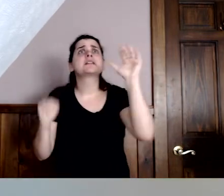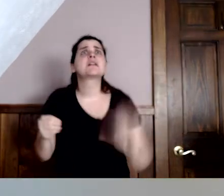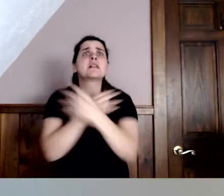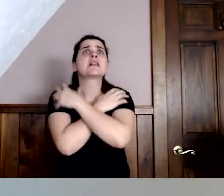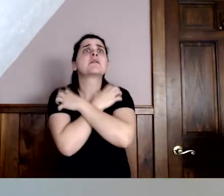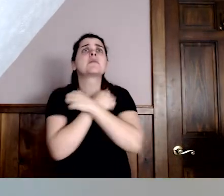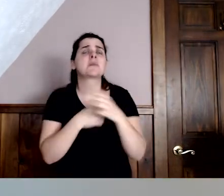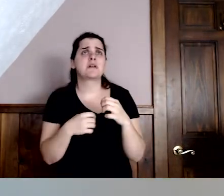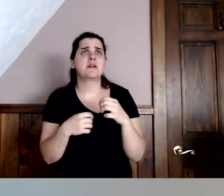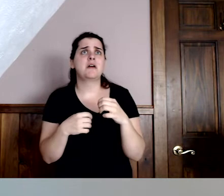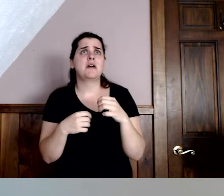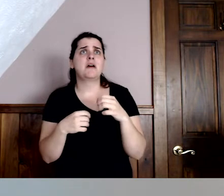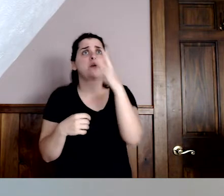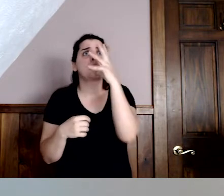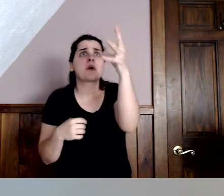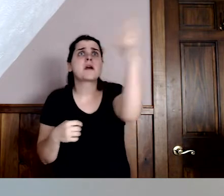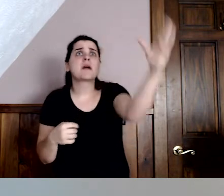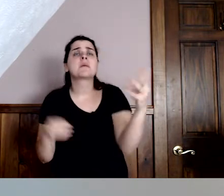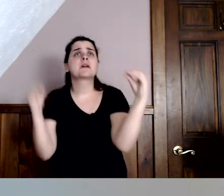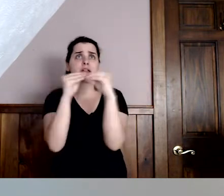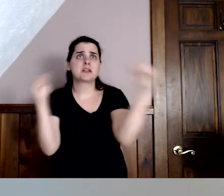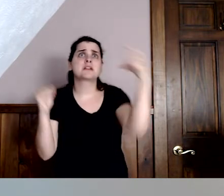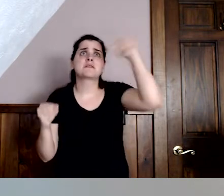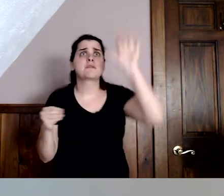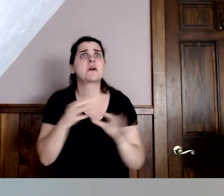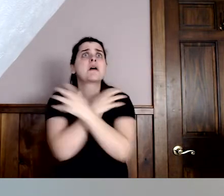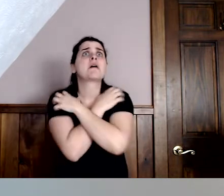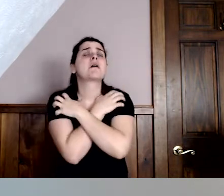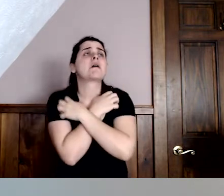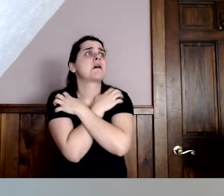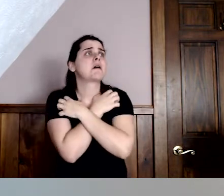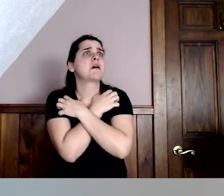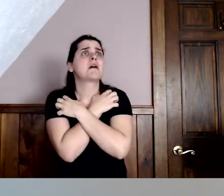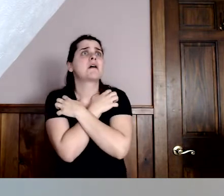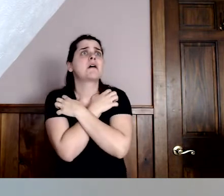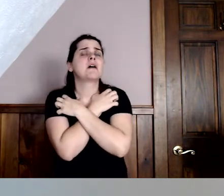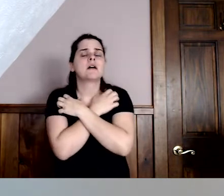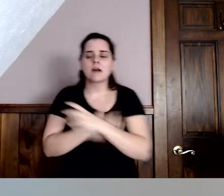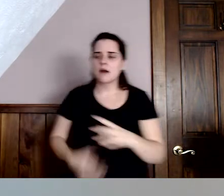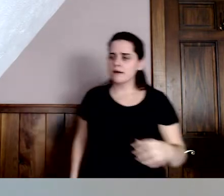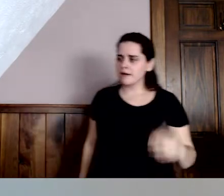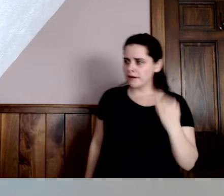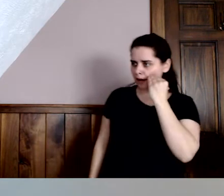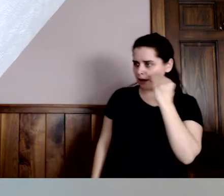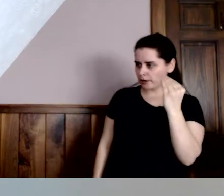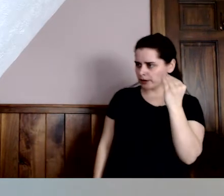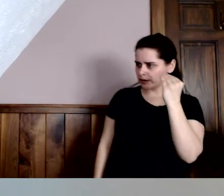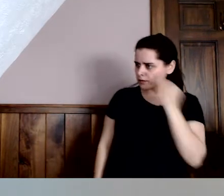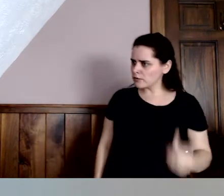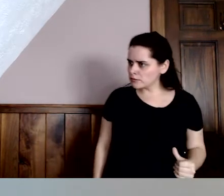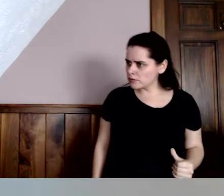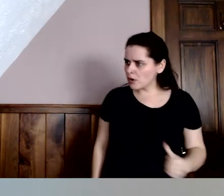But this is Little Bear's kiss from his grandmother, said Little Skunk. Little said Hen.